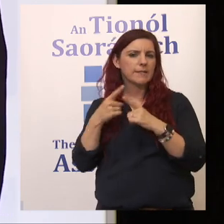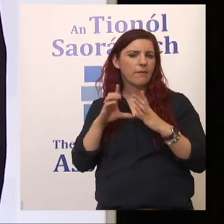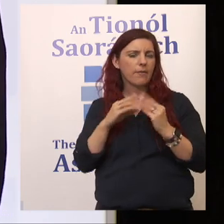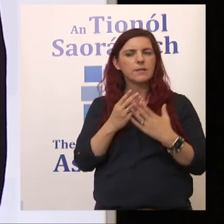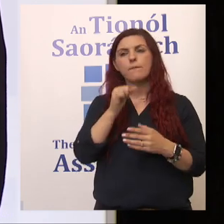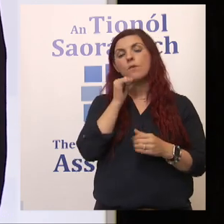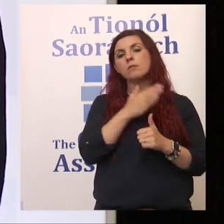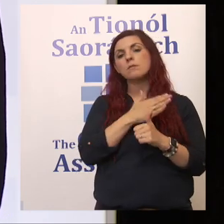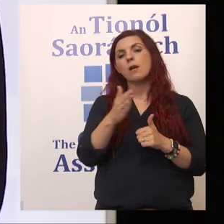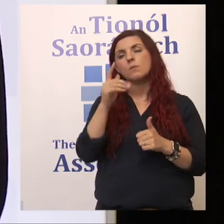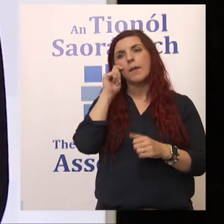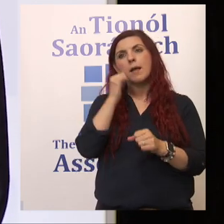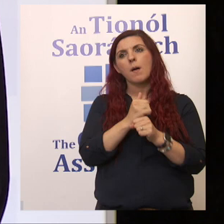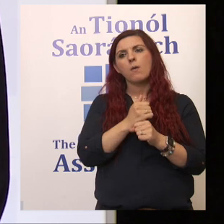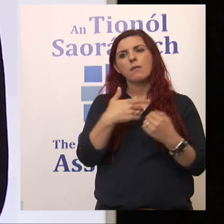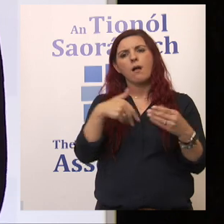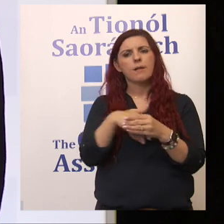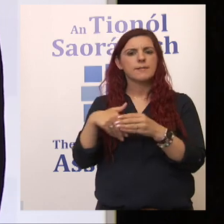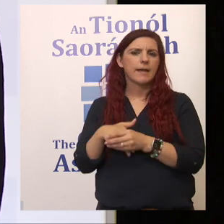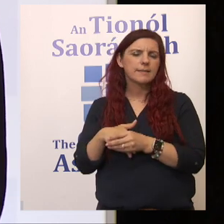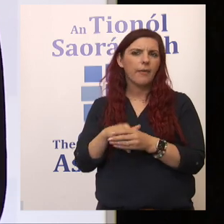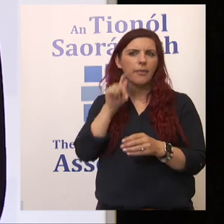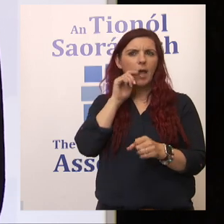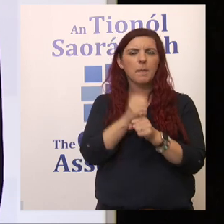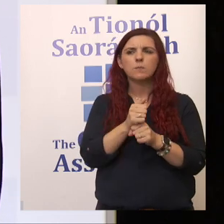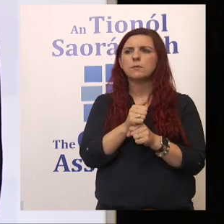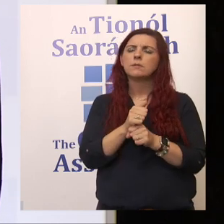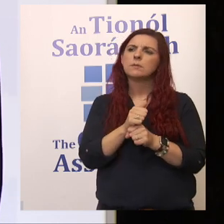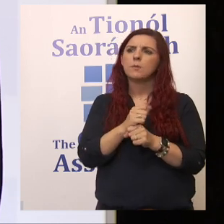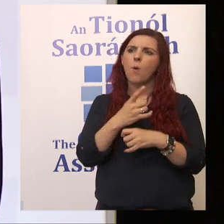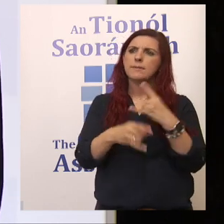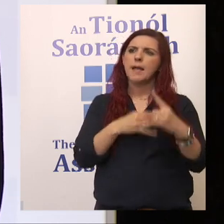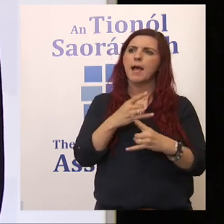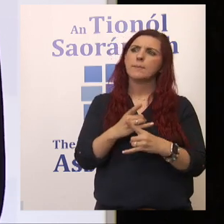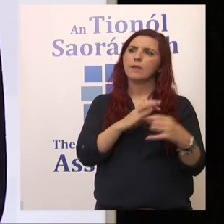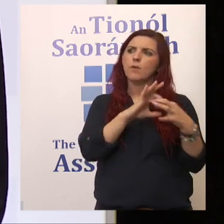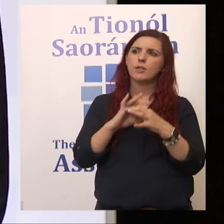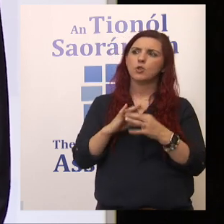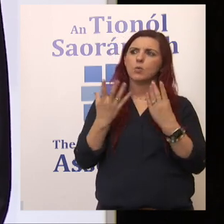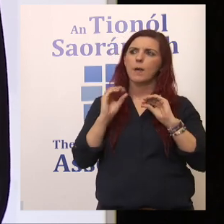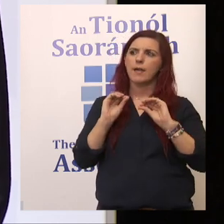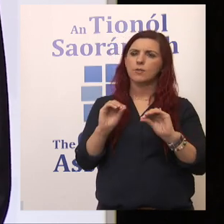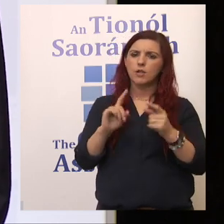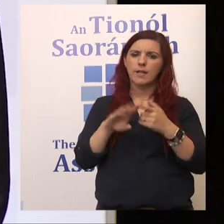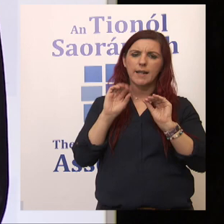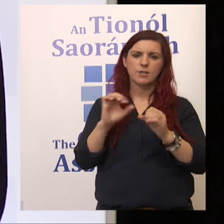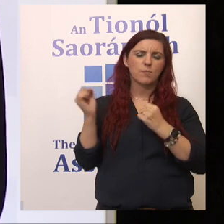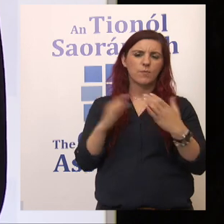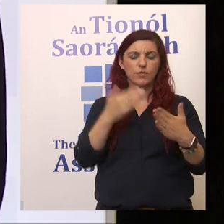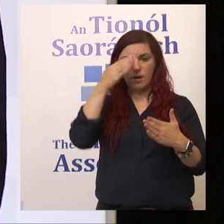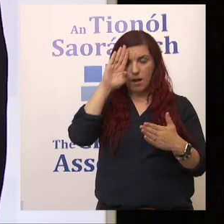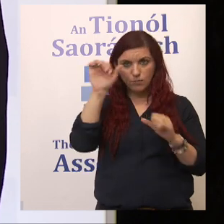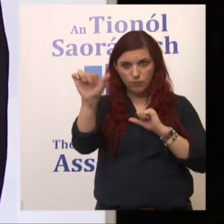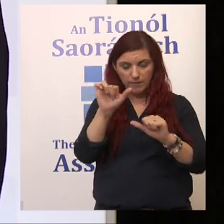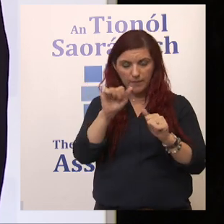is to look at a little bit at the context of where we are in relation to education and education provision in Ireland very briefly.